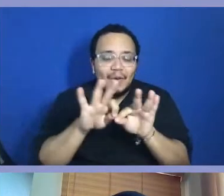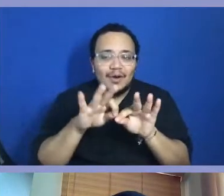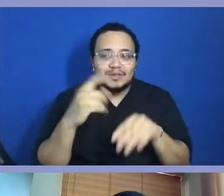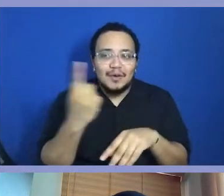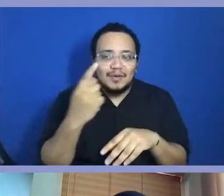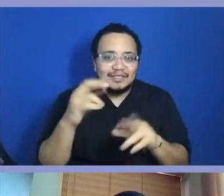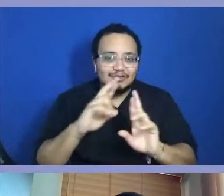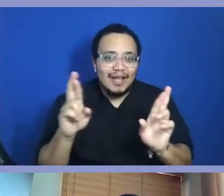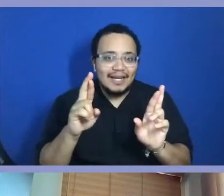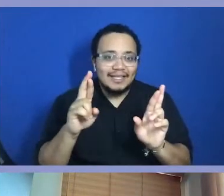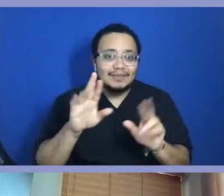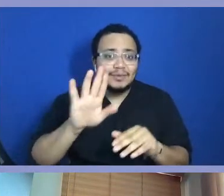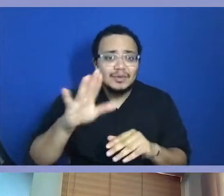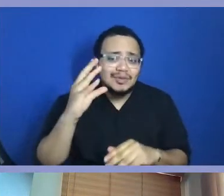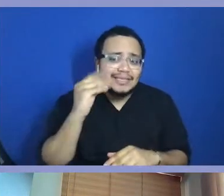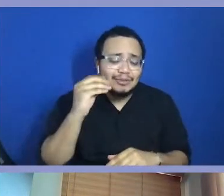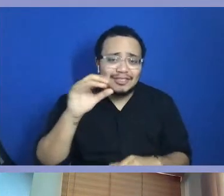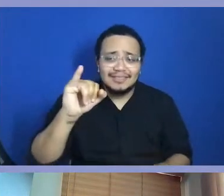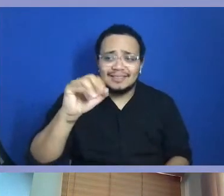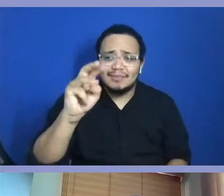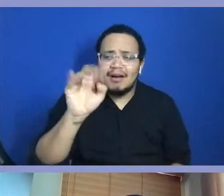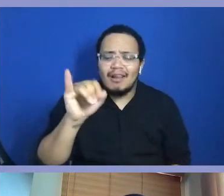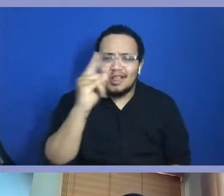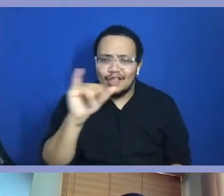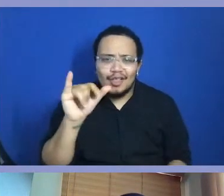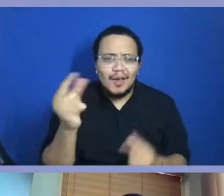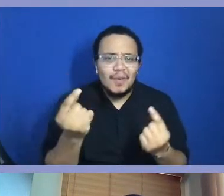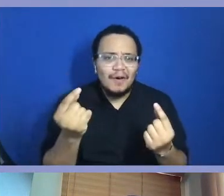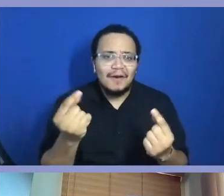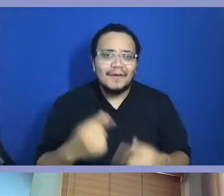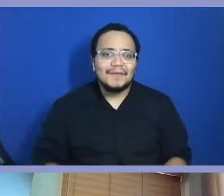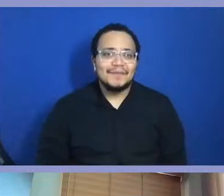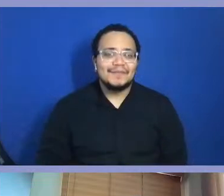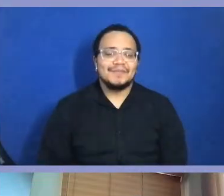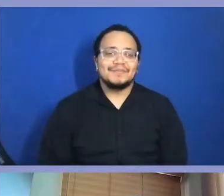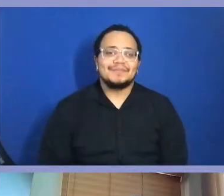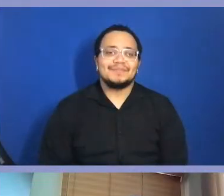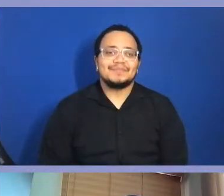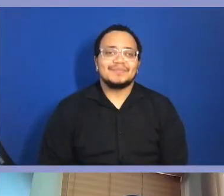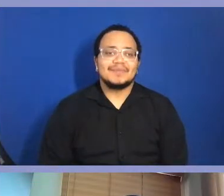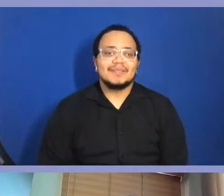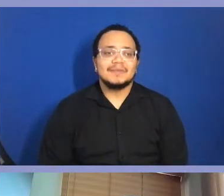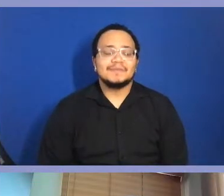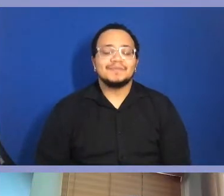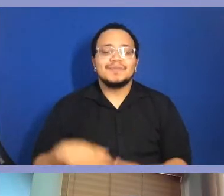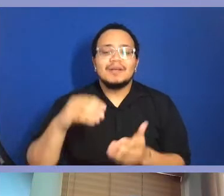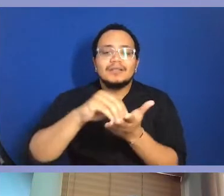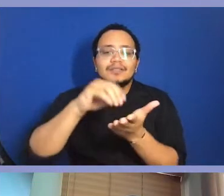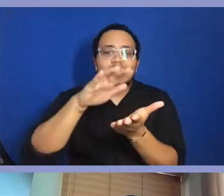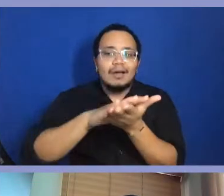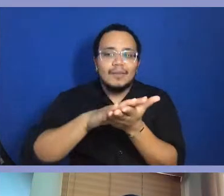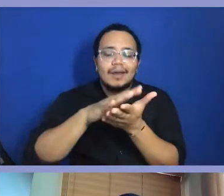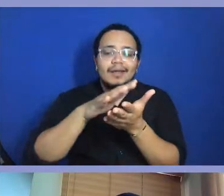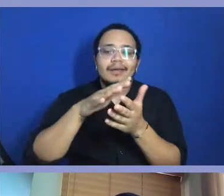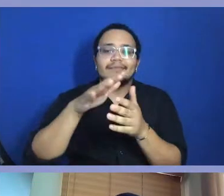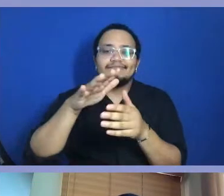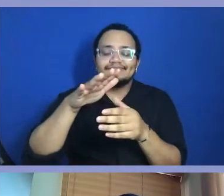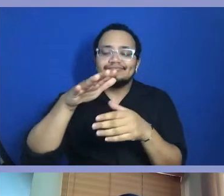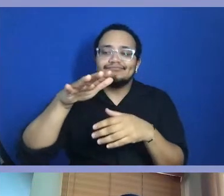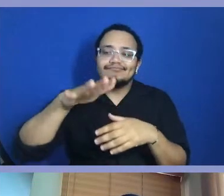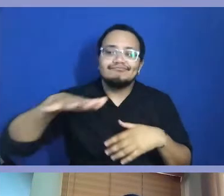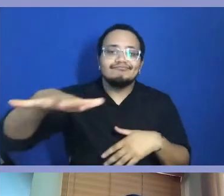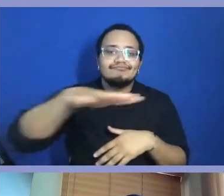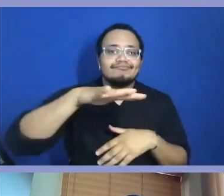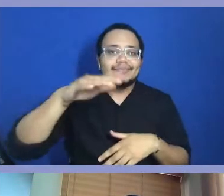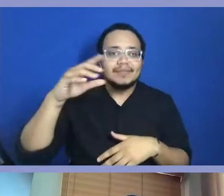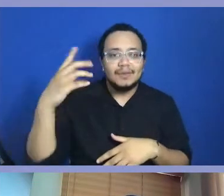for you? I mean, yeah, I think, you know, documenting these historical spaces is very important.